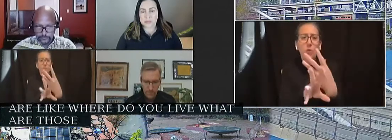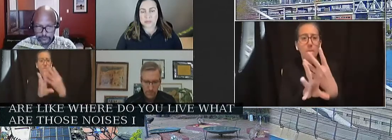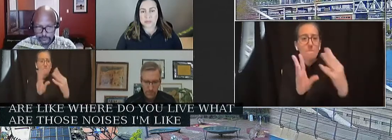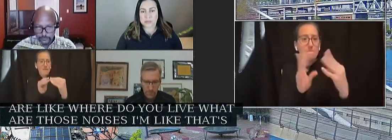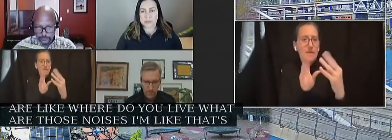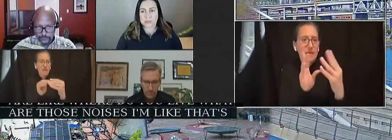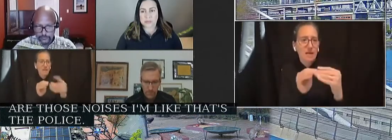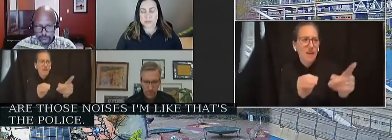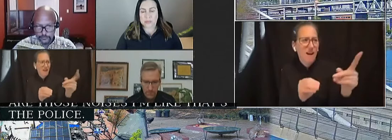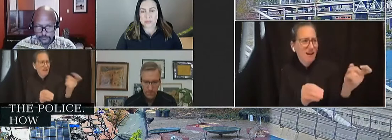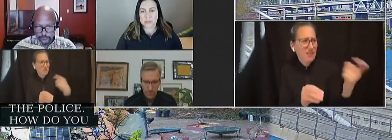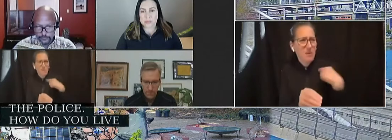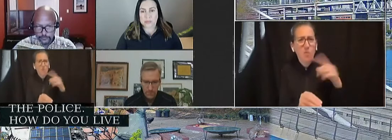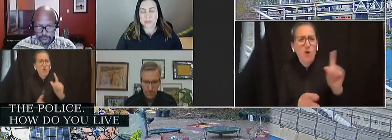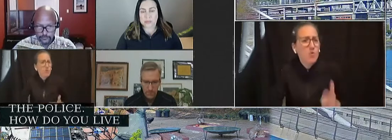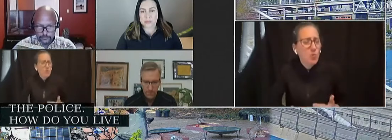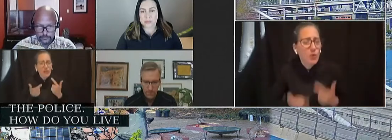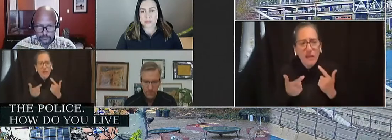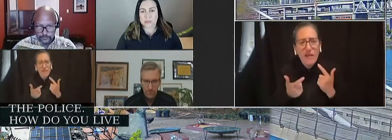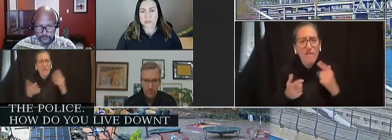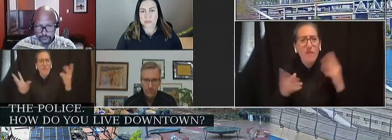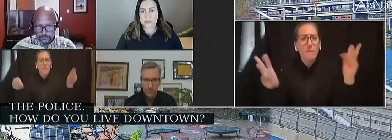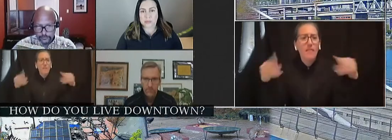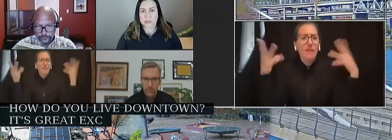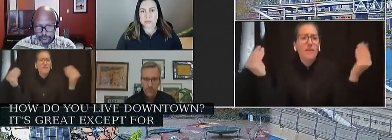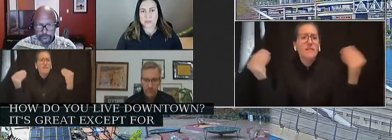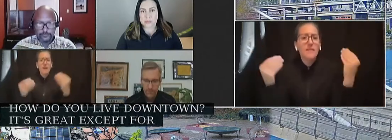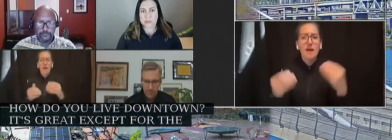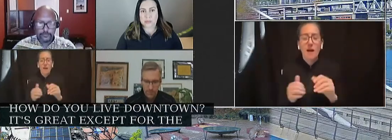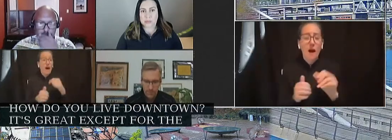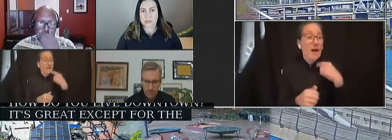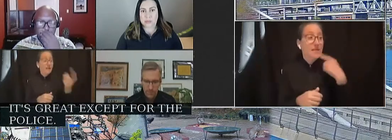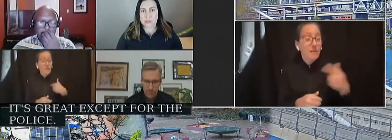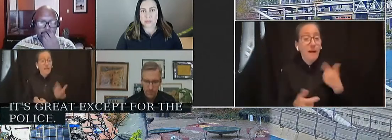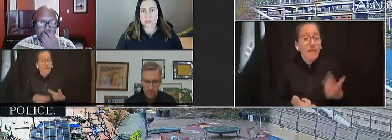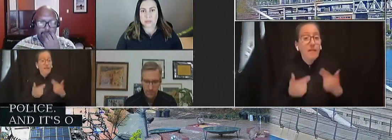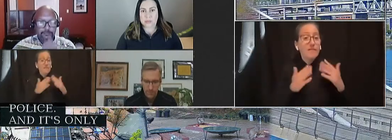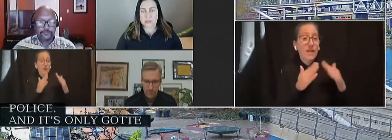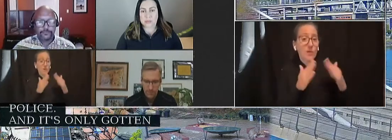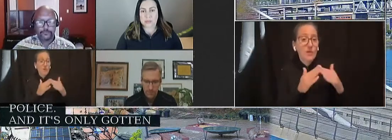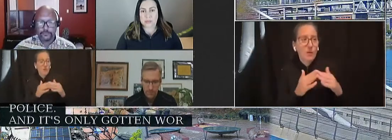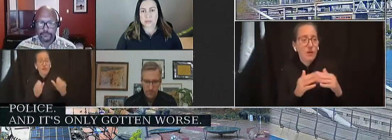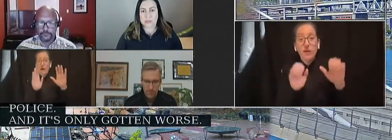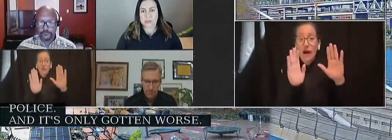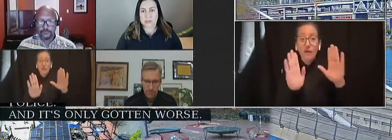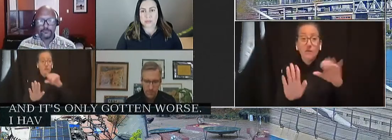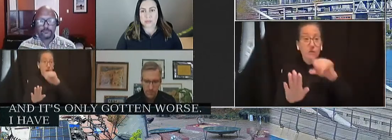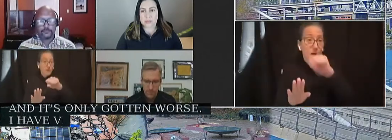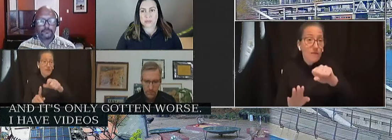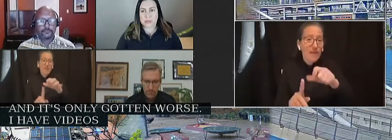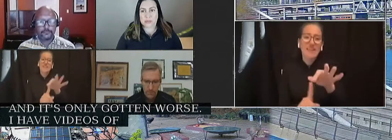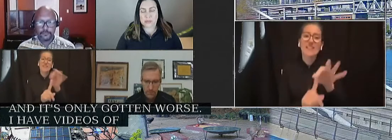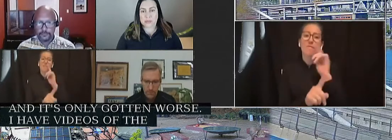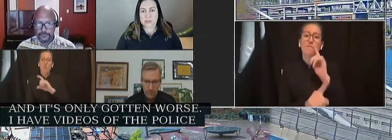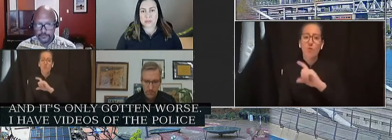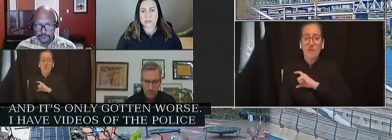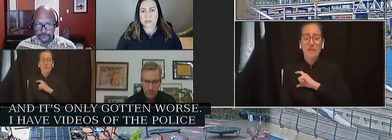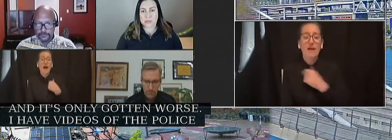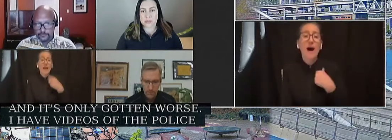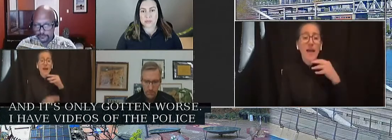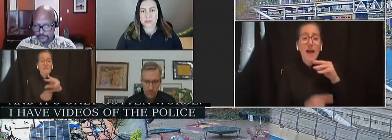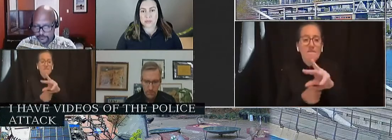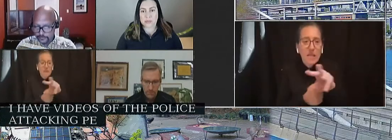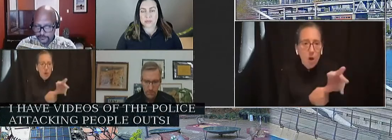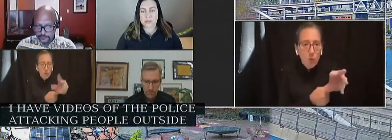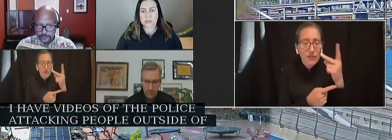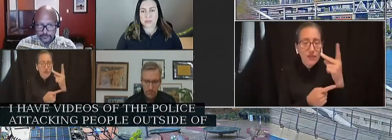How do you live downtown? Like, it's great except for the police. And it's only gotten worse. I have videos of the police attacking people outside my